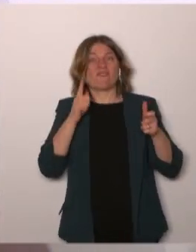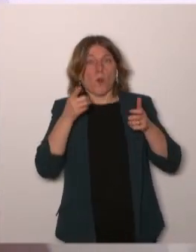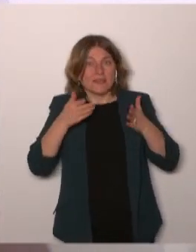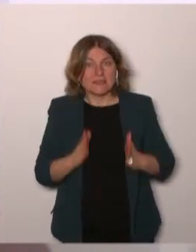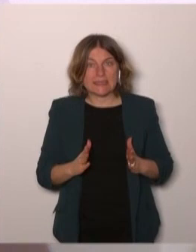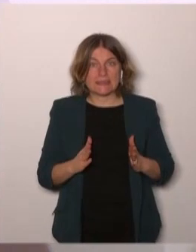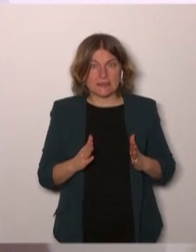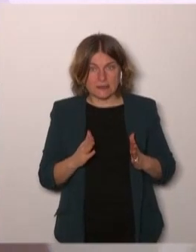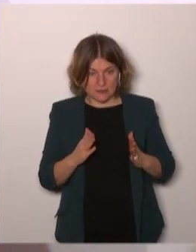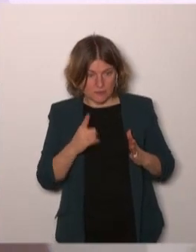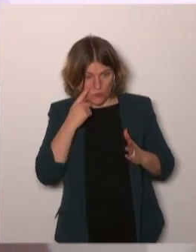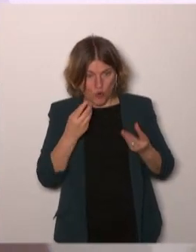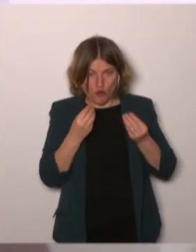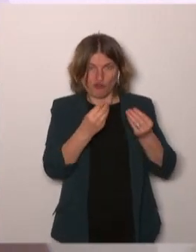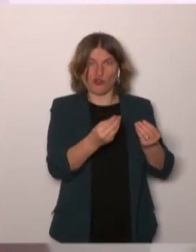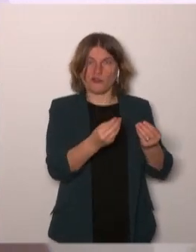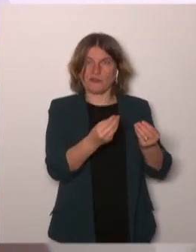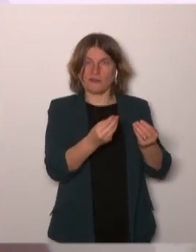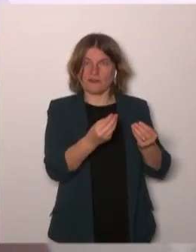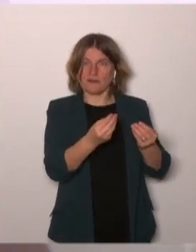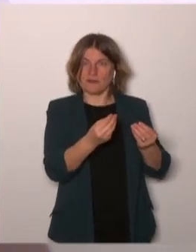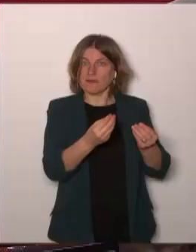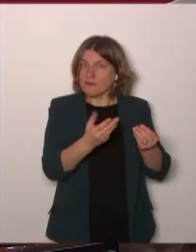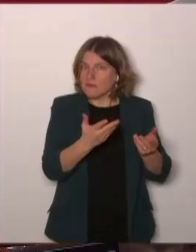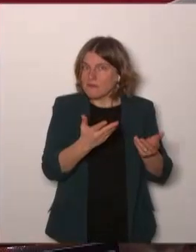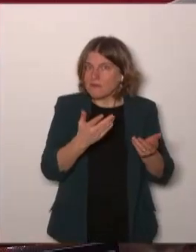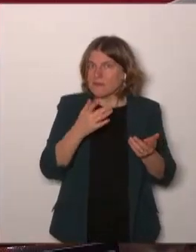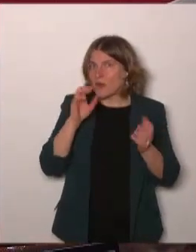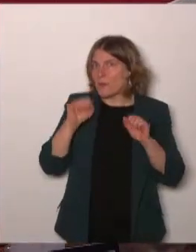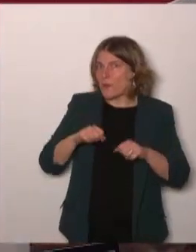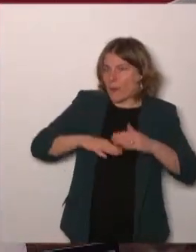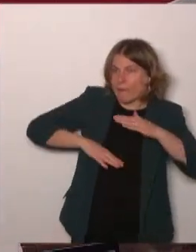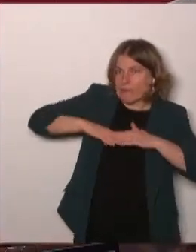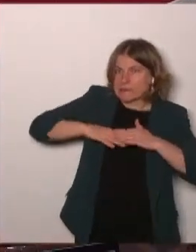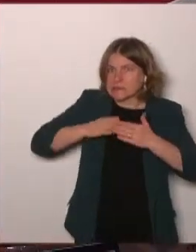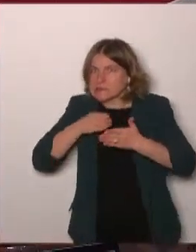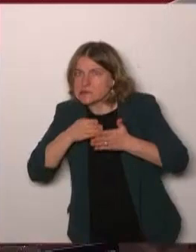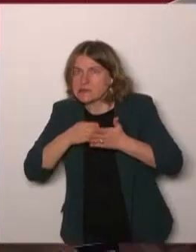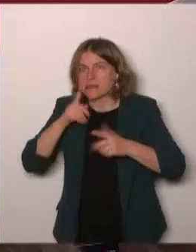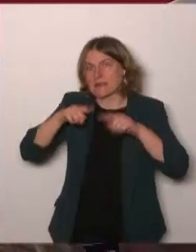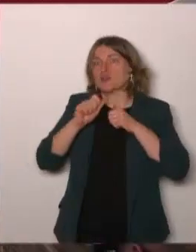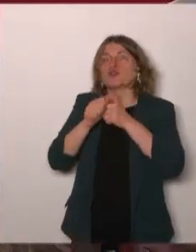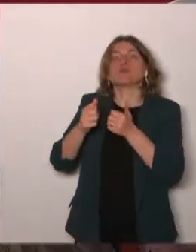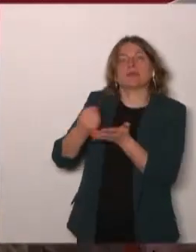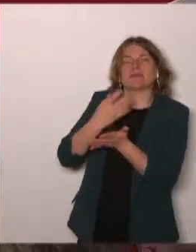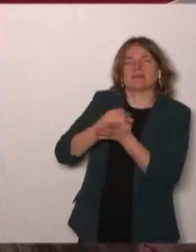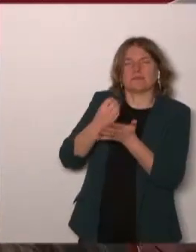sets I believe I would have a lot of difficulty thank you a lot Daniel for this masterclass it